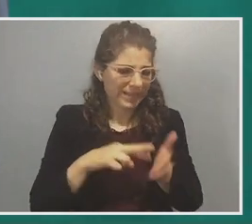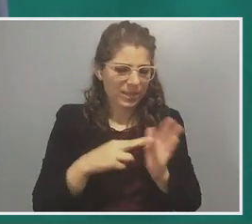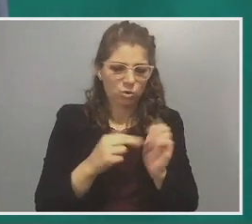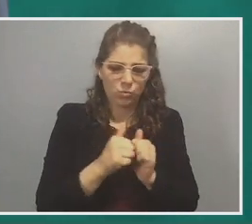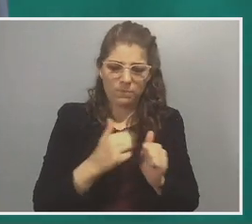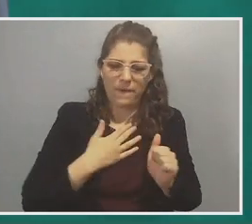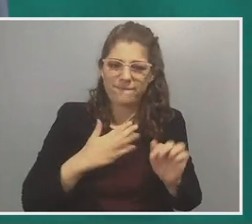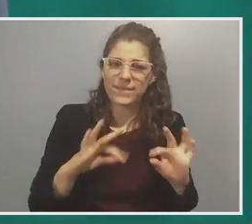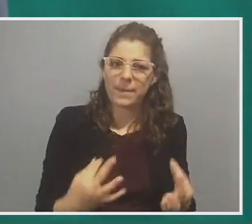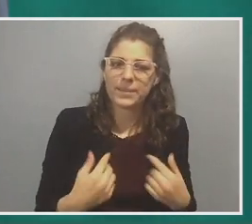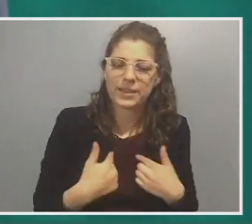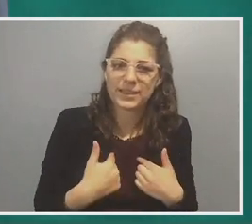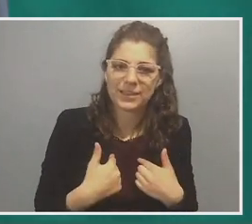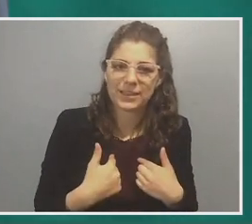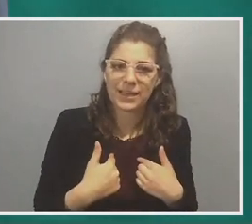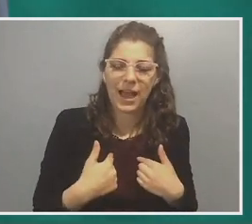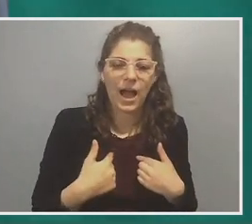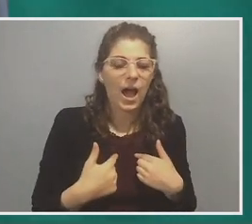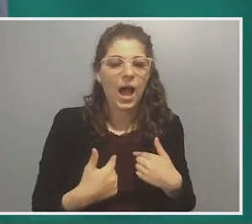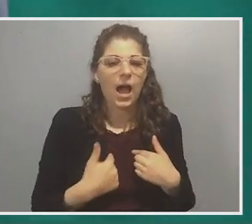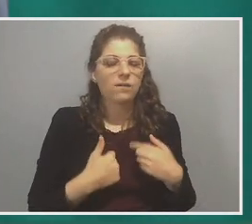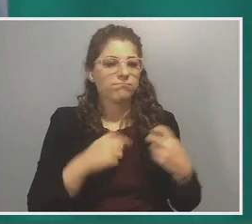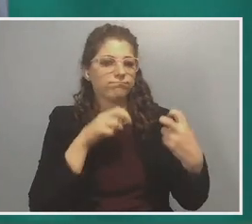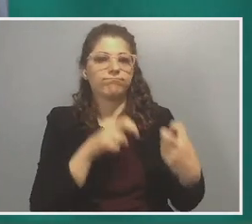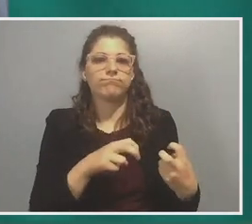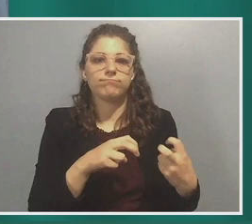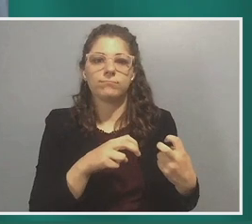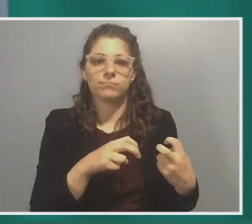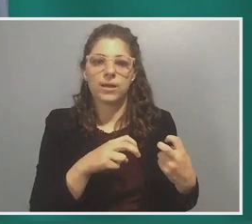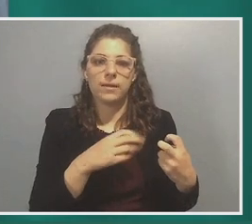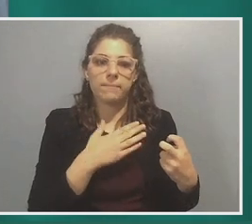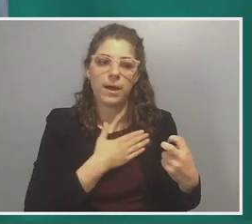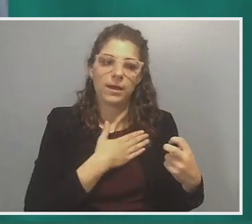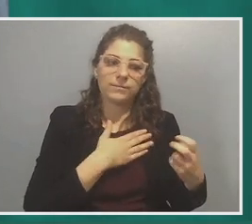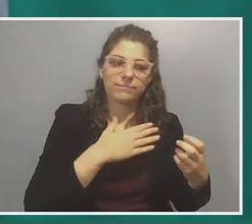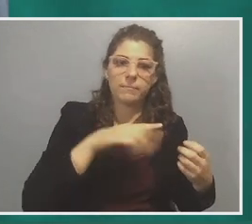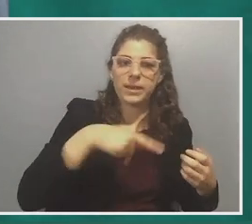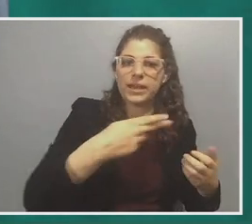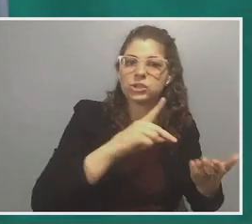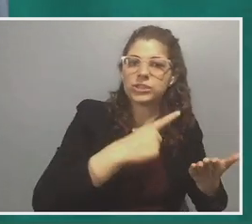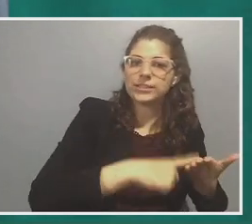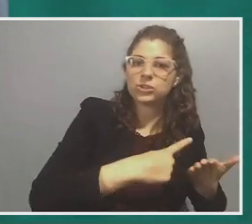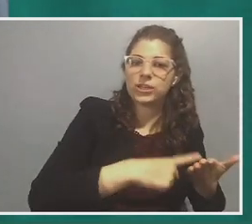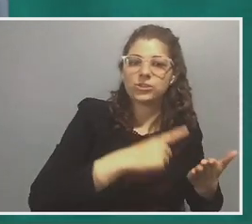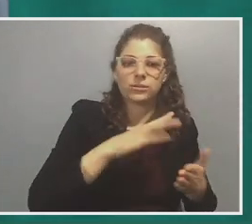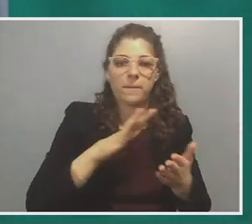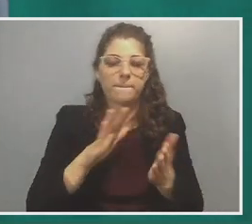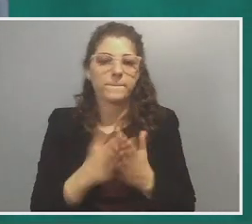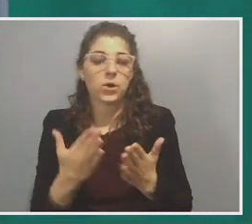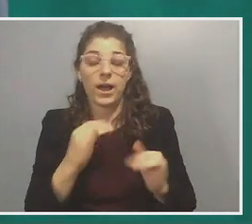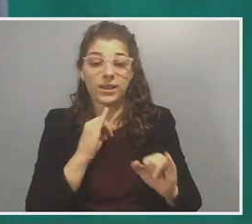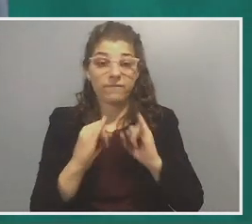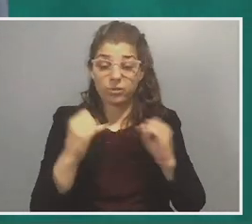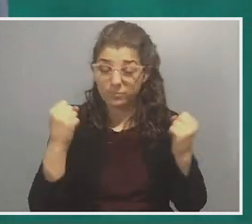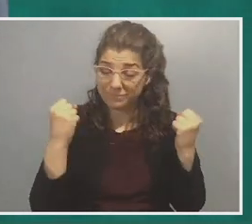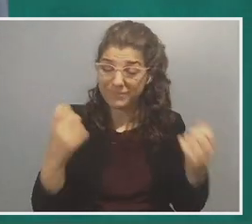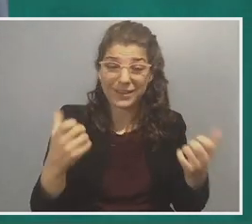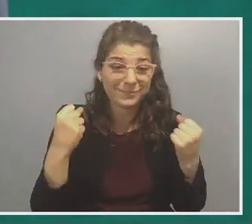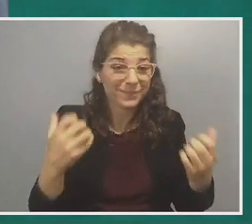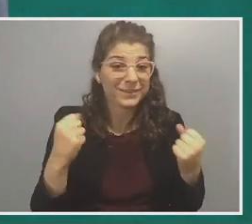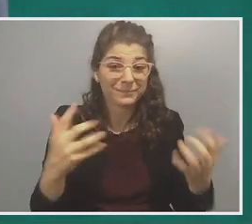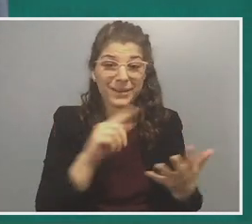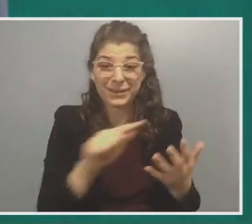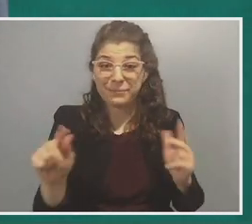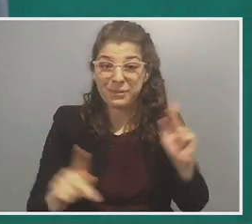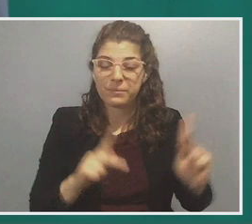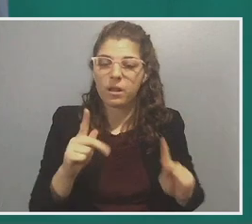family. Like I had never, I sat, I sit down, you know, between my dissertation and this book and everything else, I just interviewed hundreds of people. And I was like, I've never